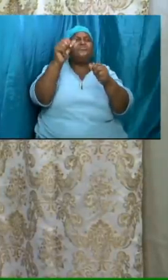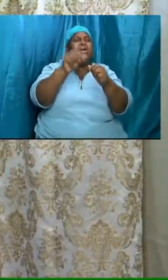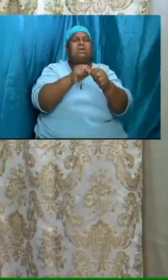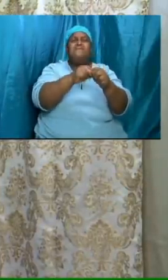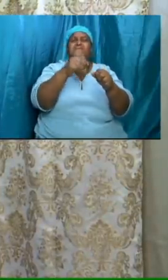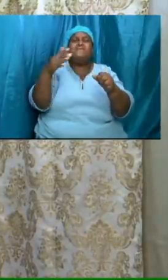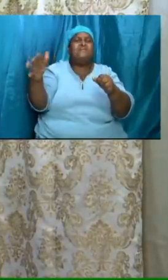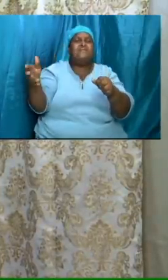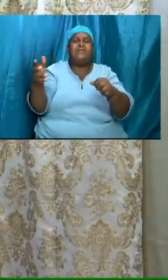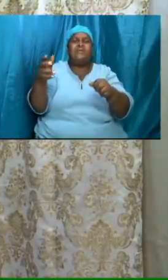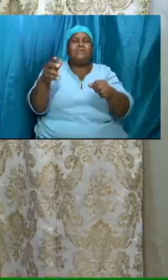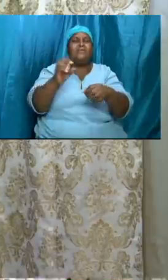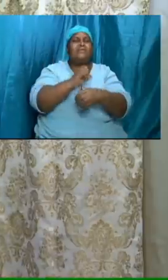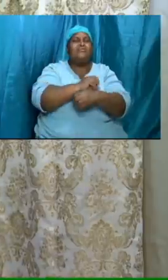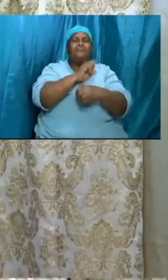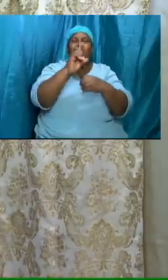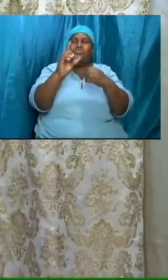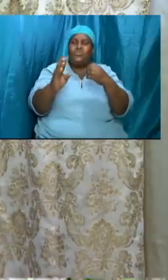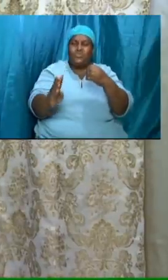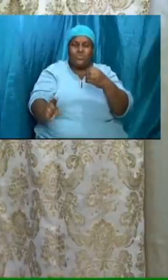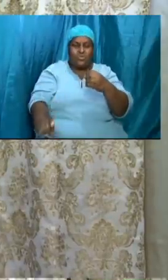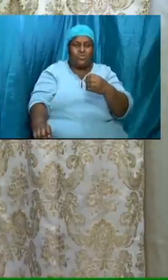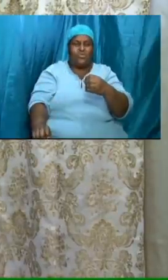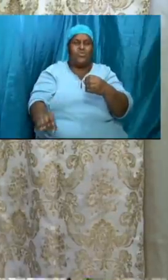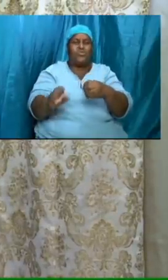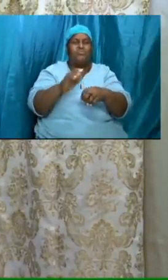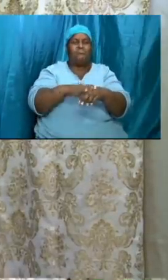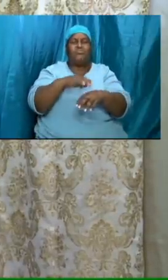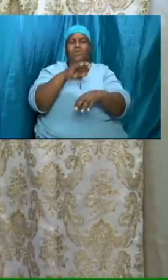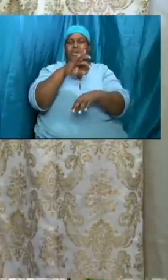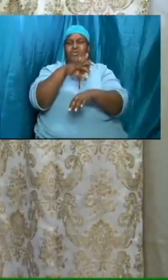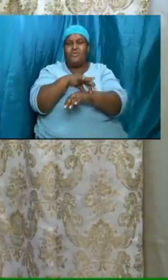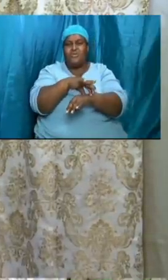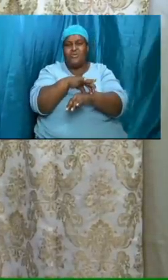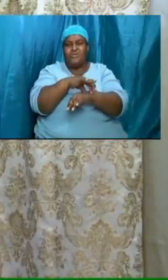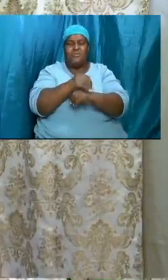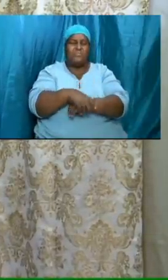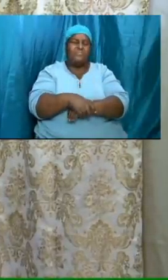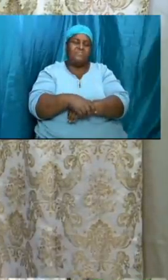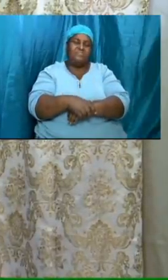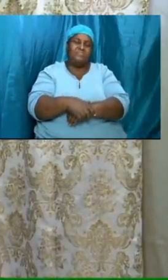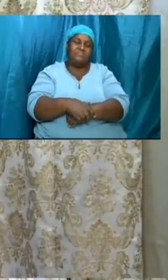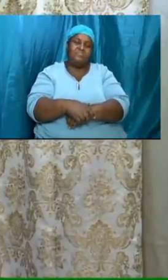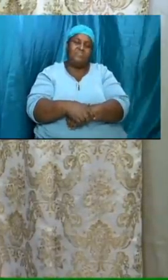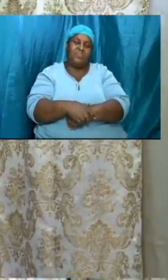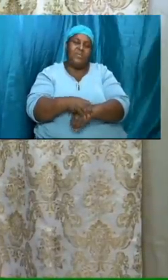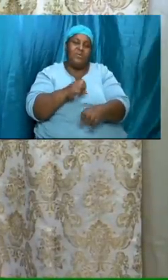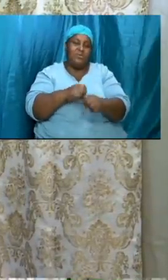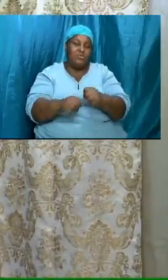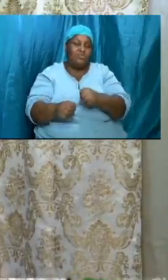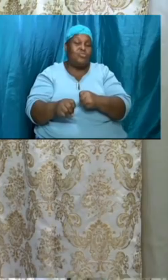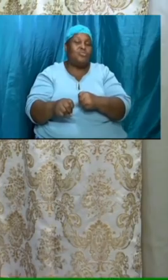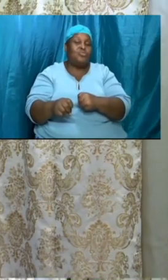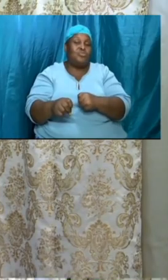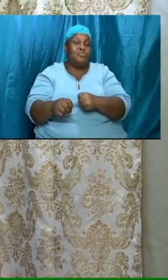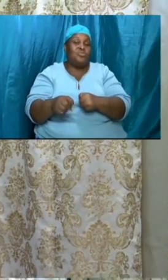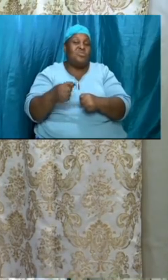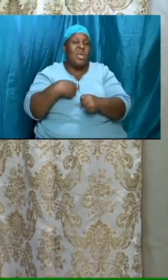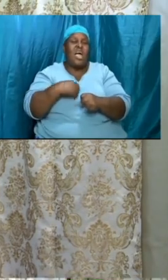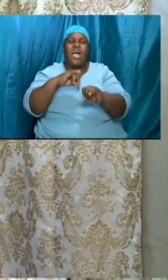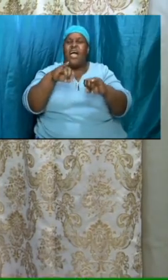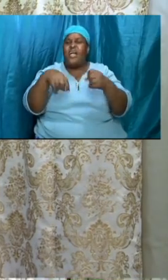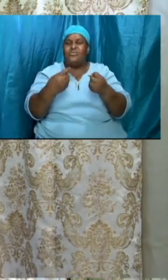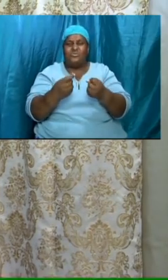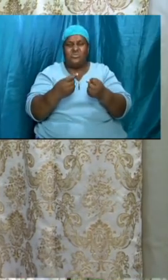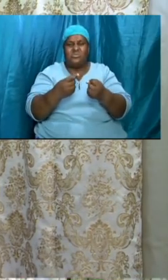just how the things will flow so i will just review probably two